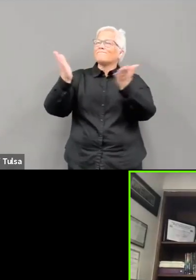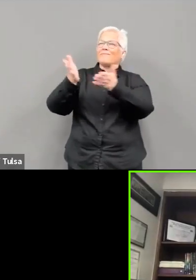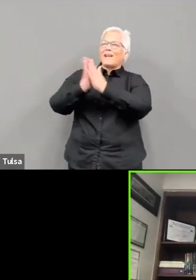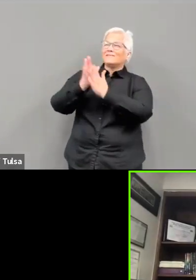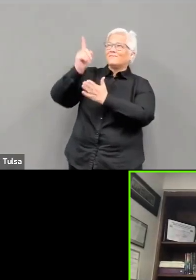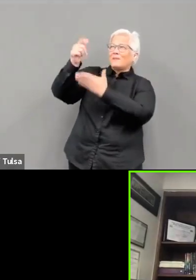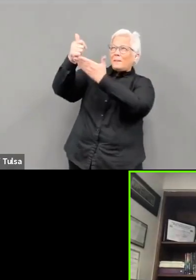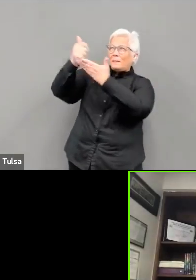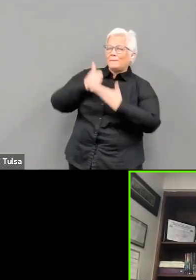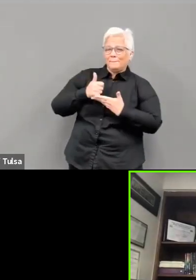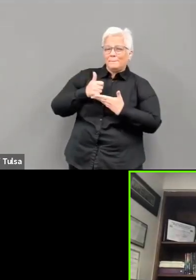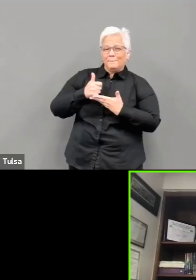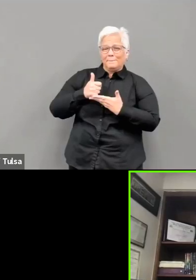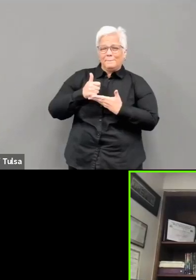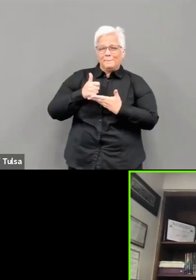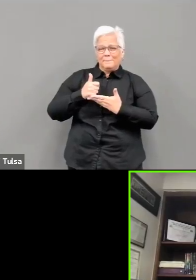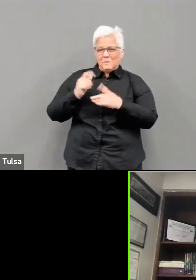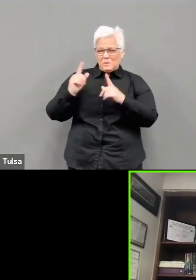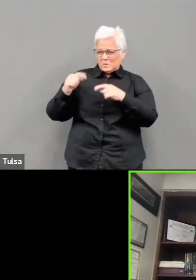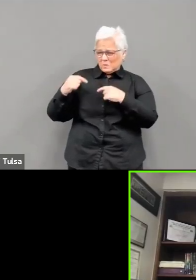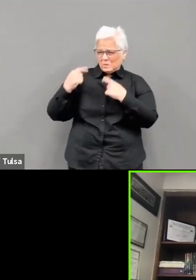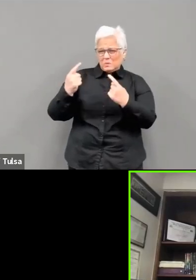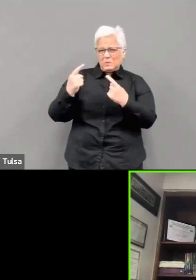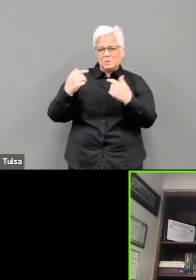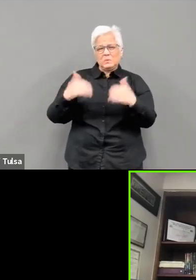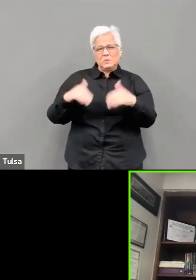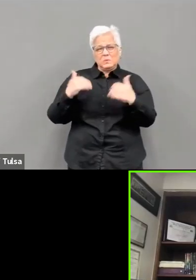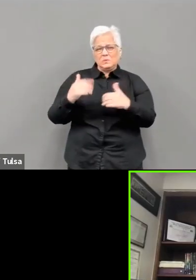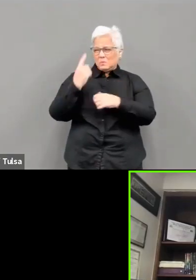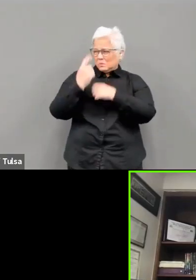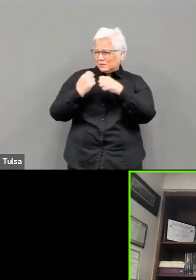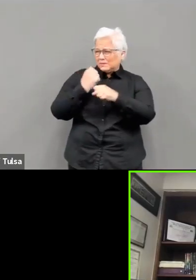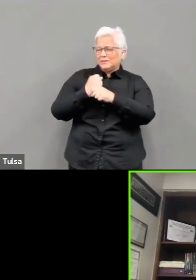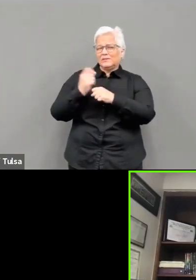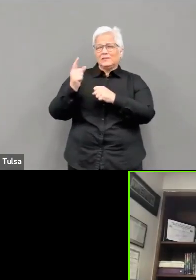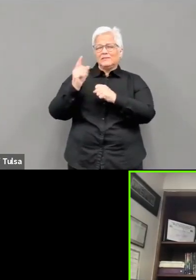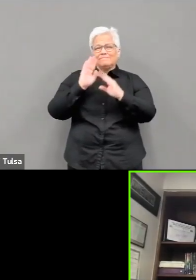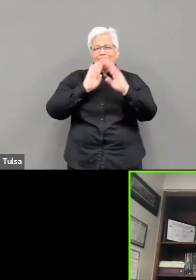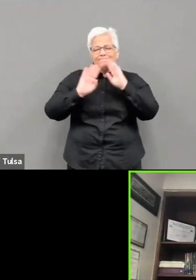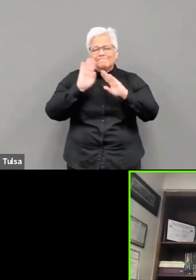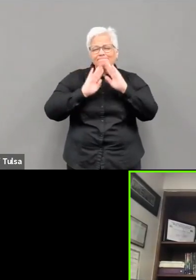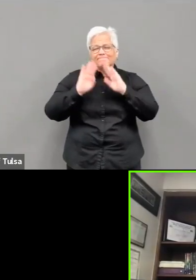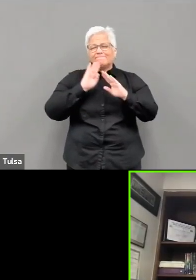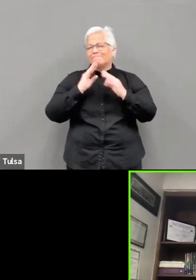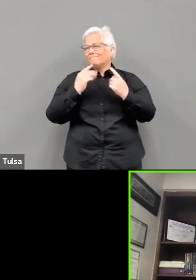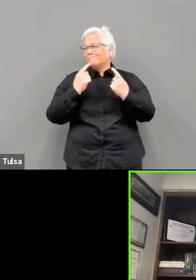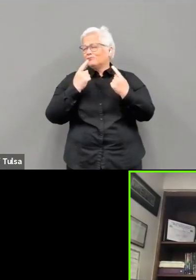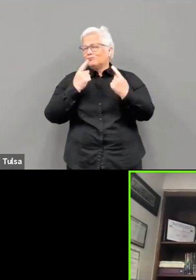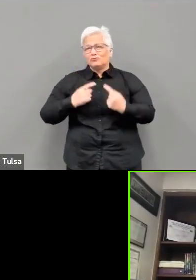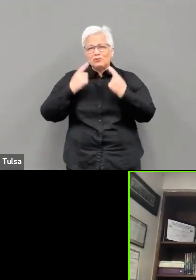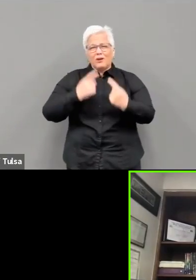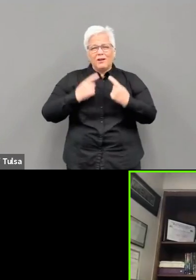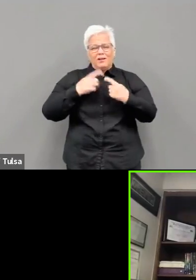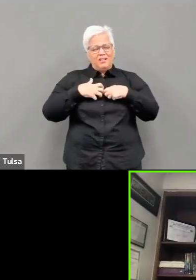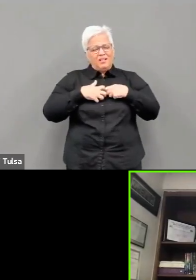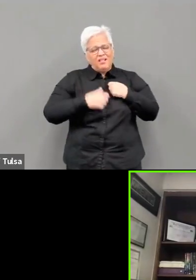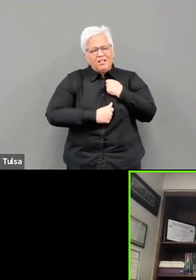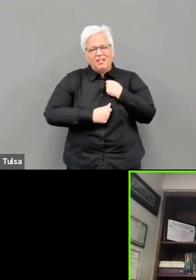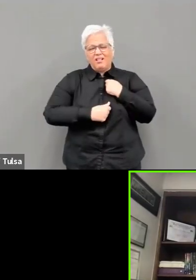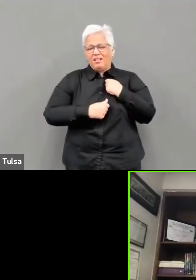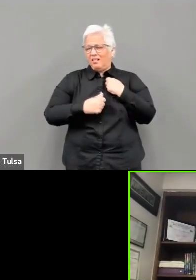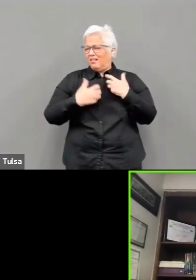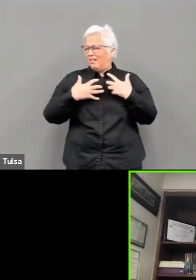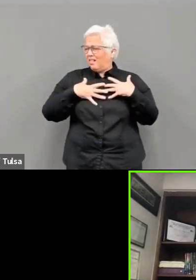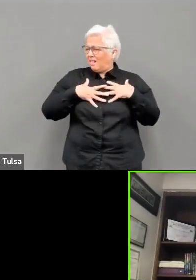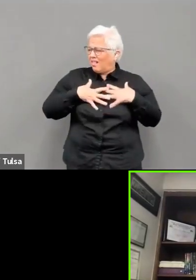have all borne so much grief, much of it unprocessed right now, set aside so that we might